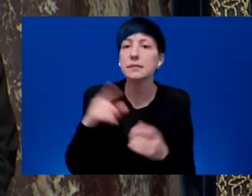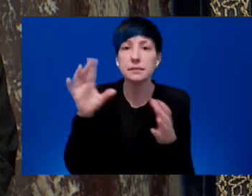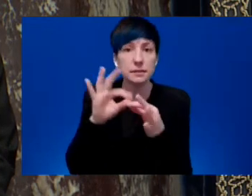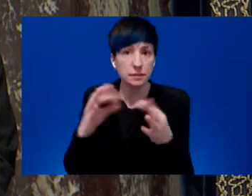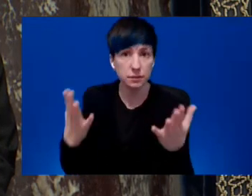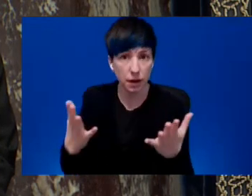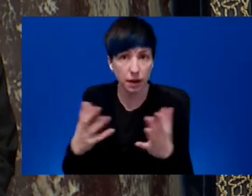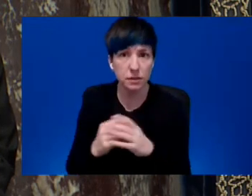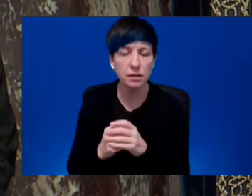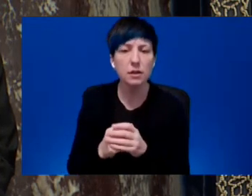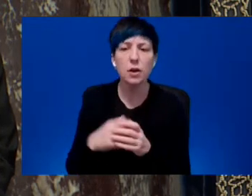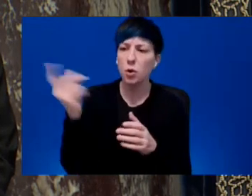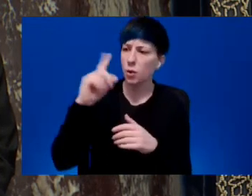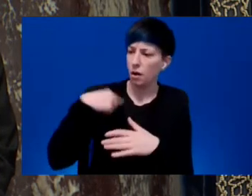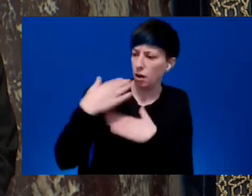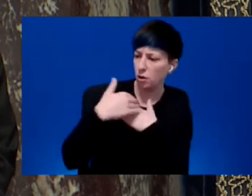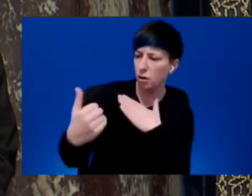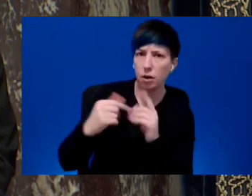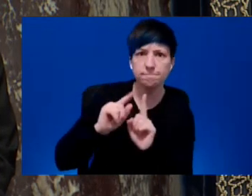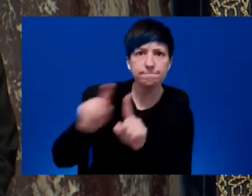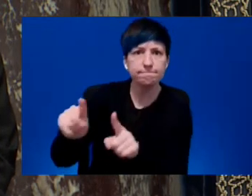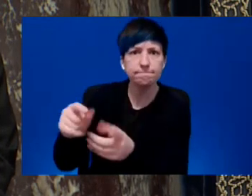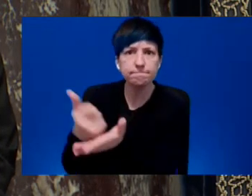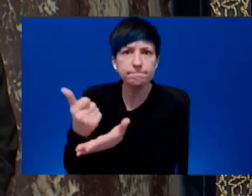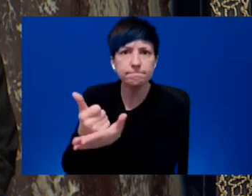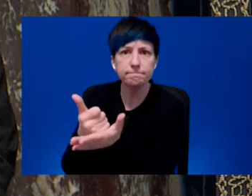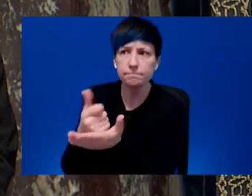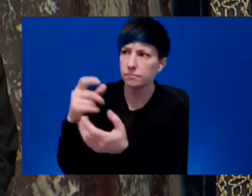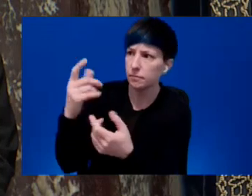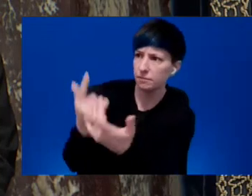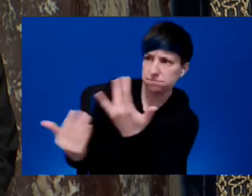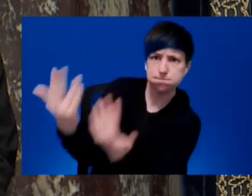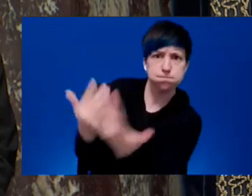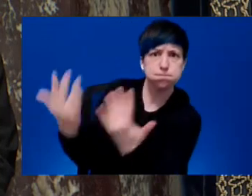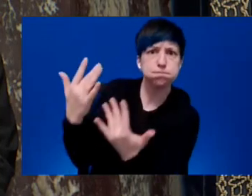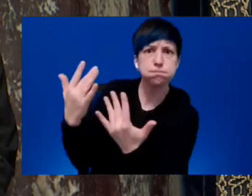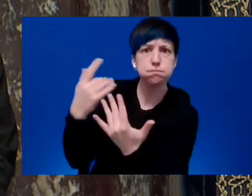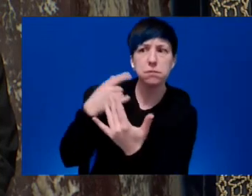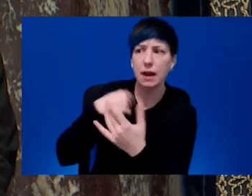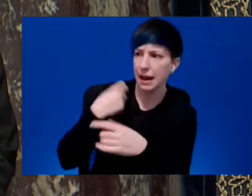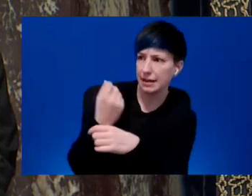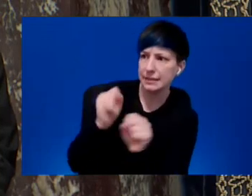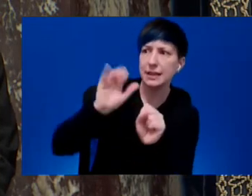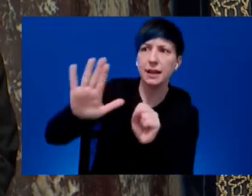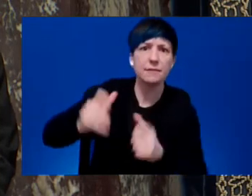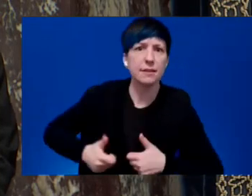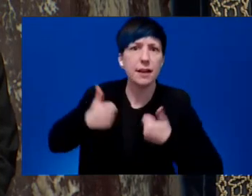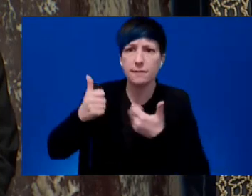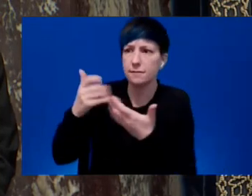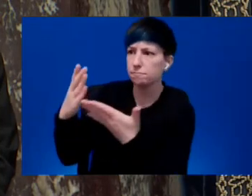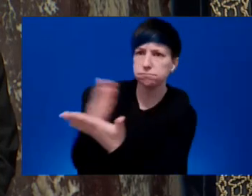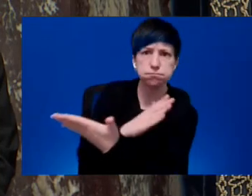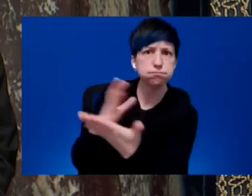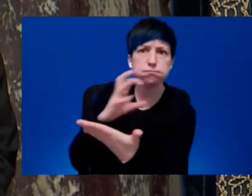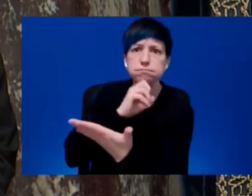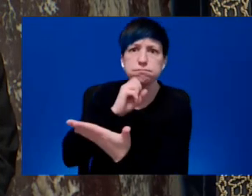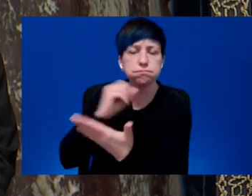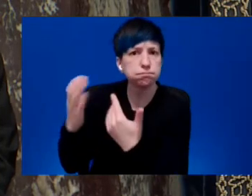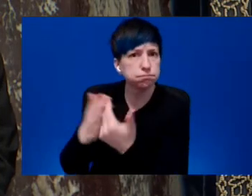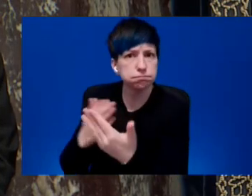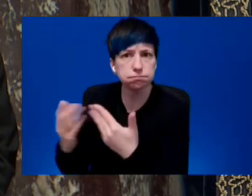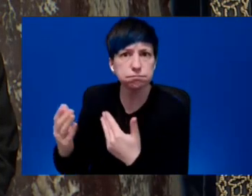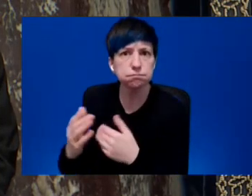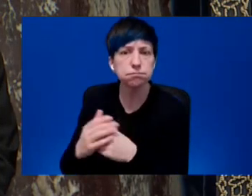rage, give me strength to save a life, whatever be its age. Help me embrace a little child